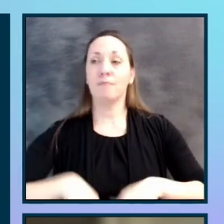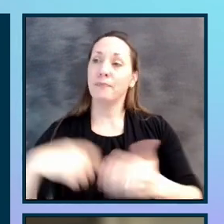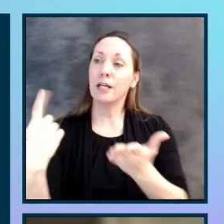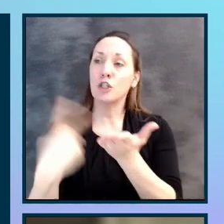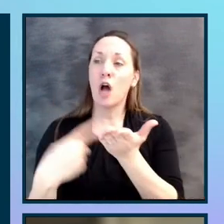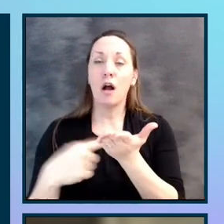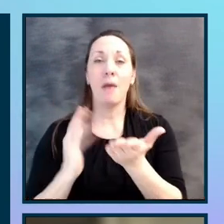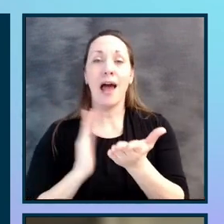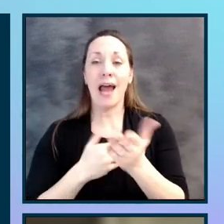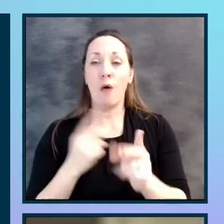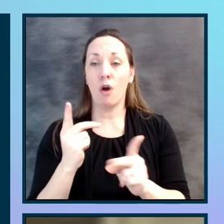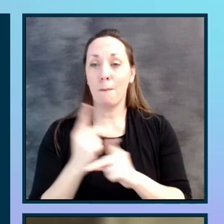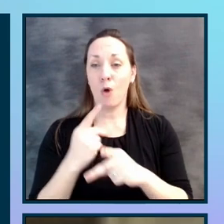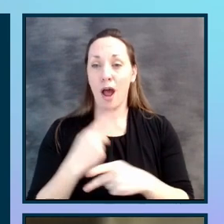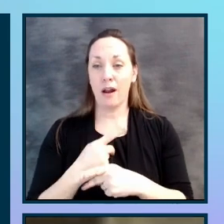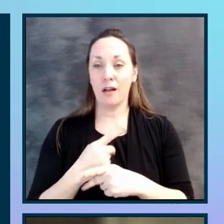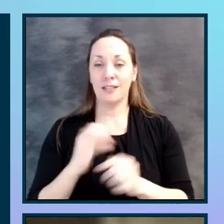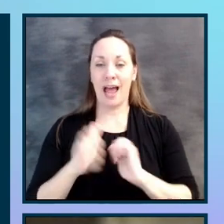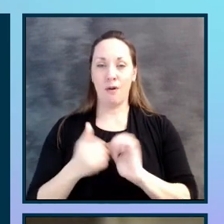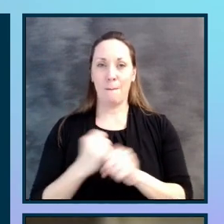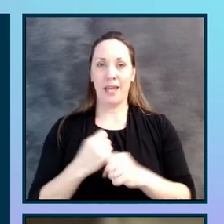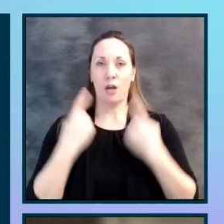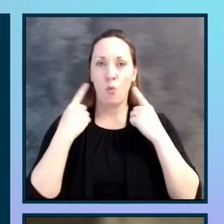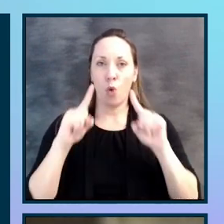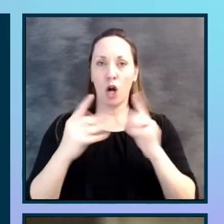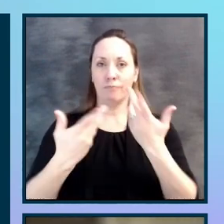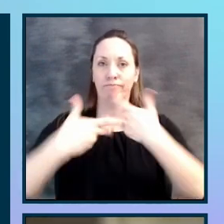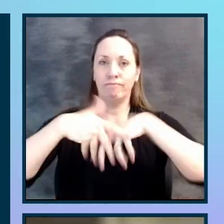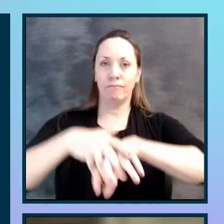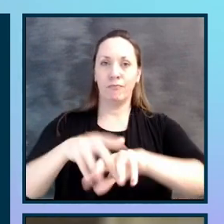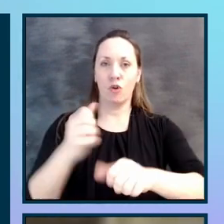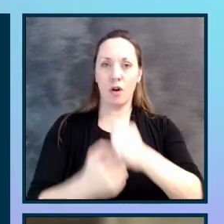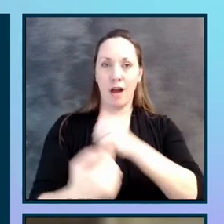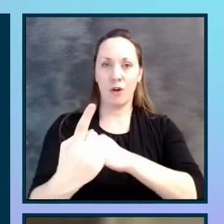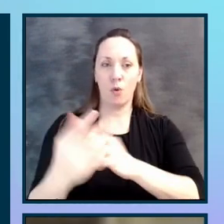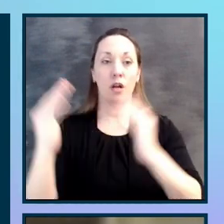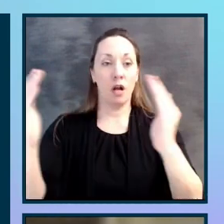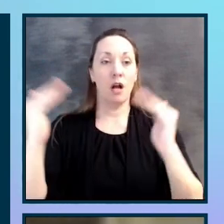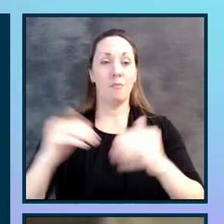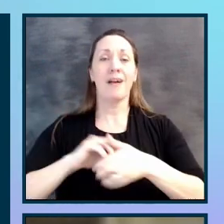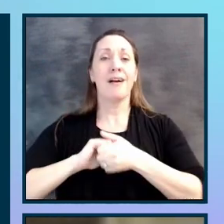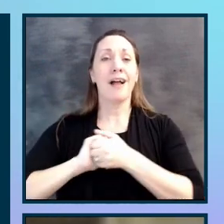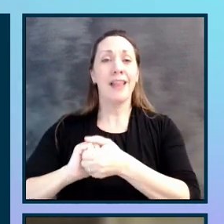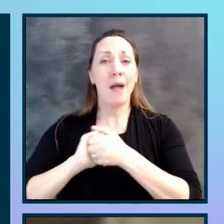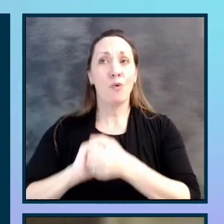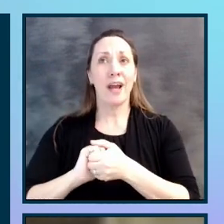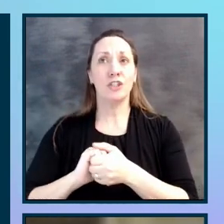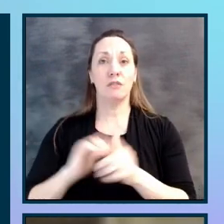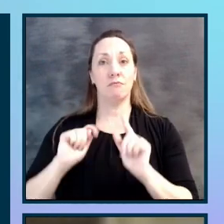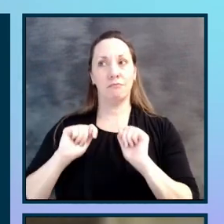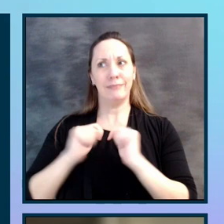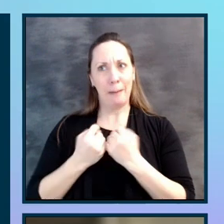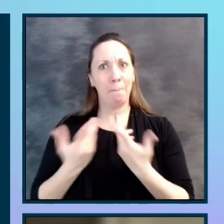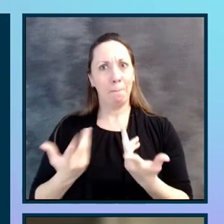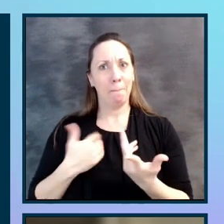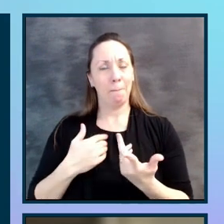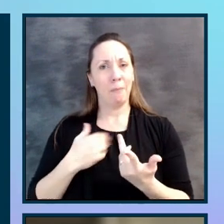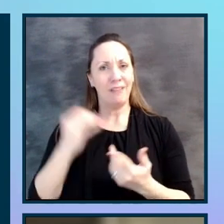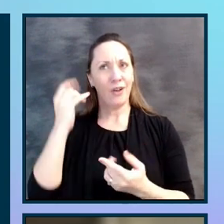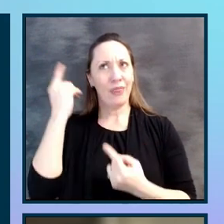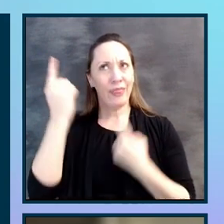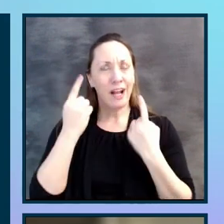work for everybody. Collaboration, we really love a team effort. mean, you think about sports, there's individual sports, definitely,